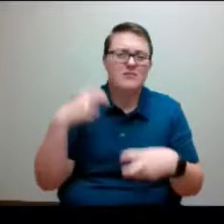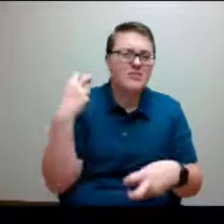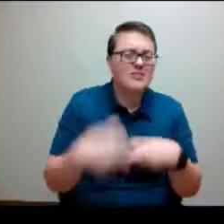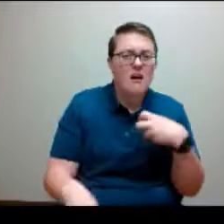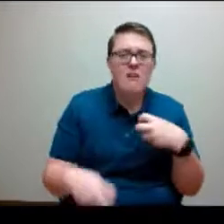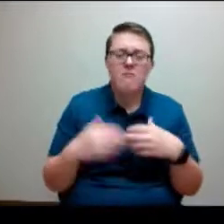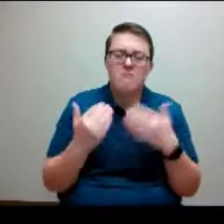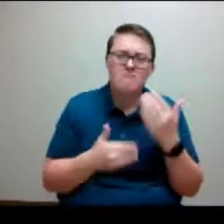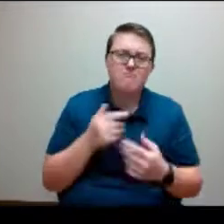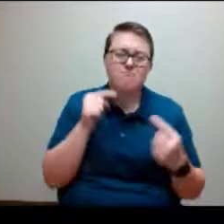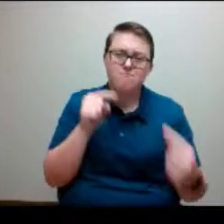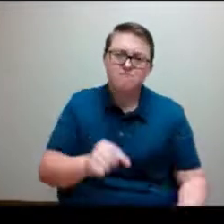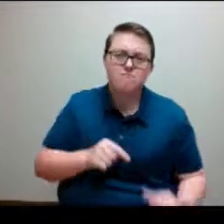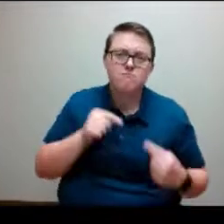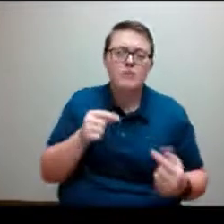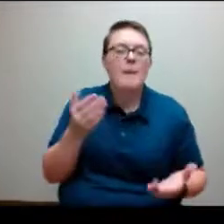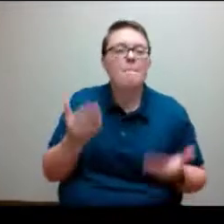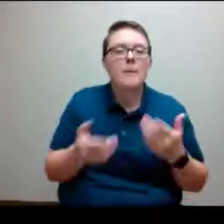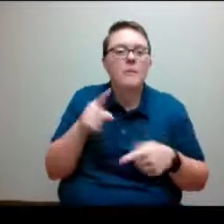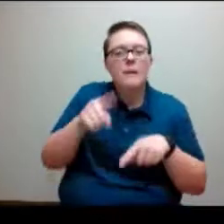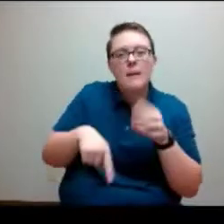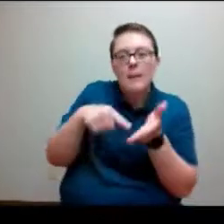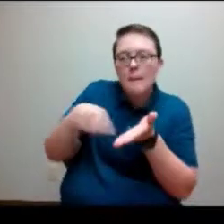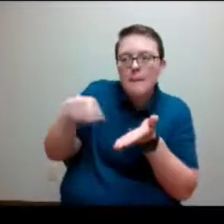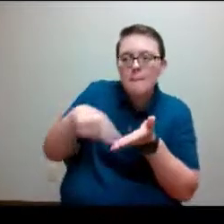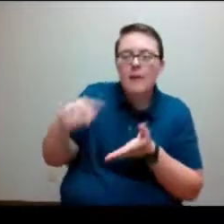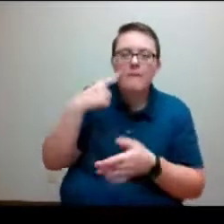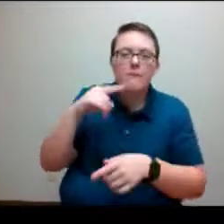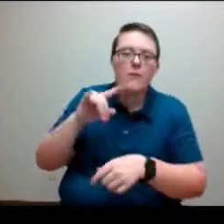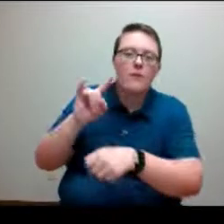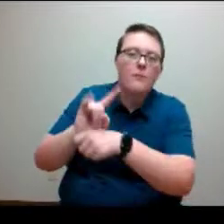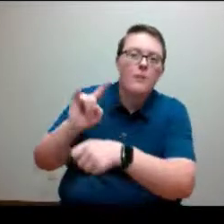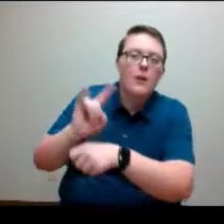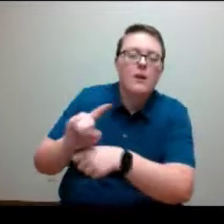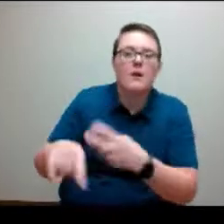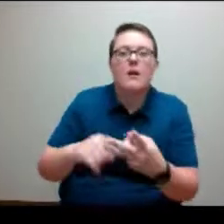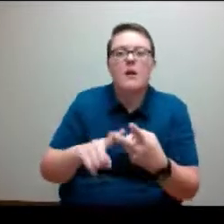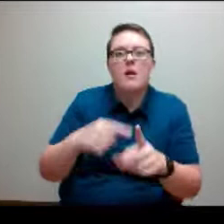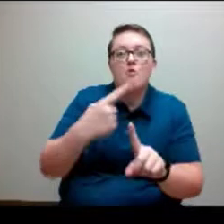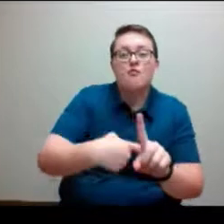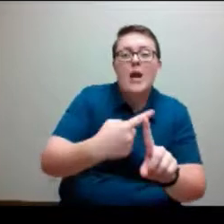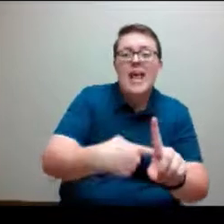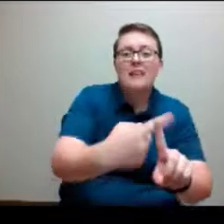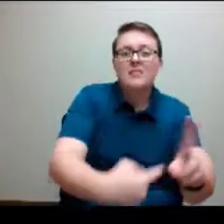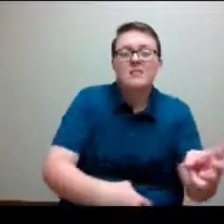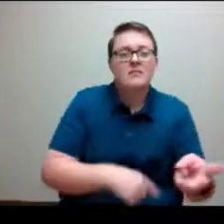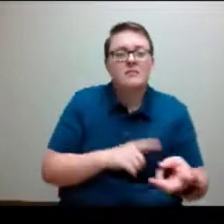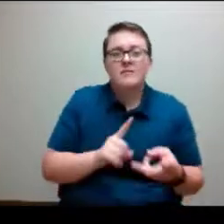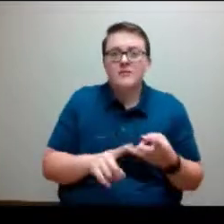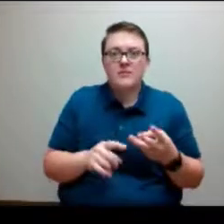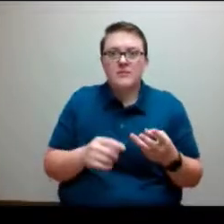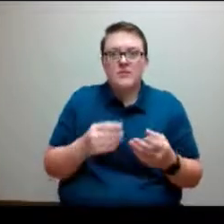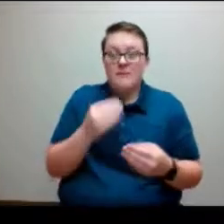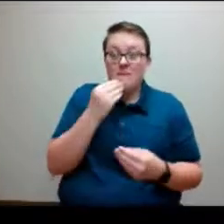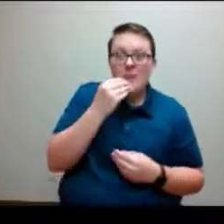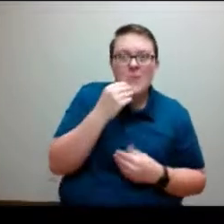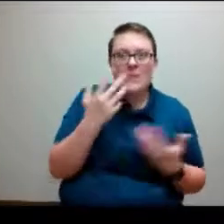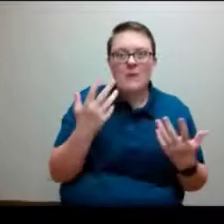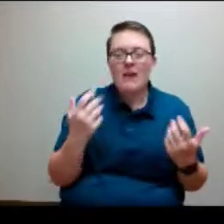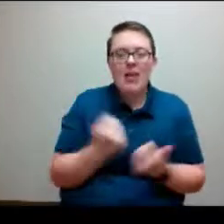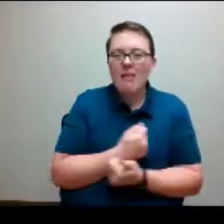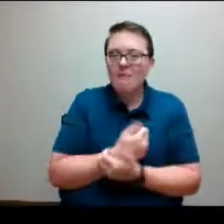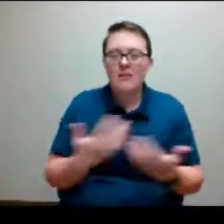not having the ability to pay for their internet home rent, all of those things, as well as just the general